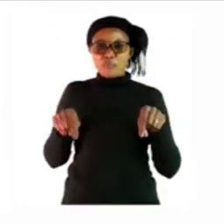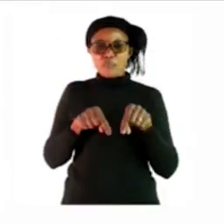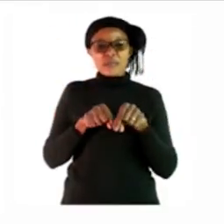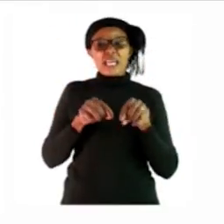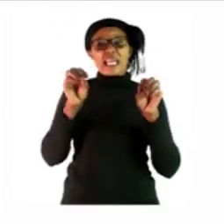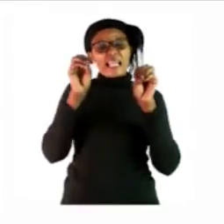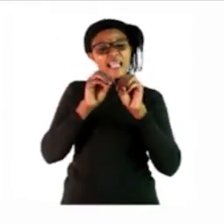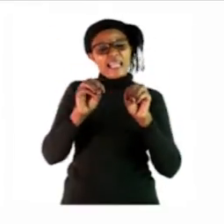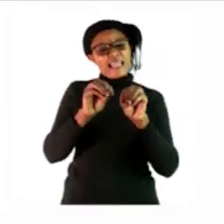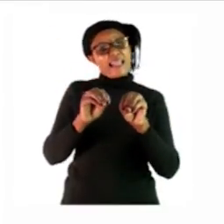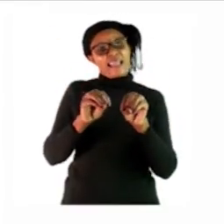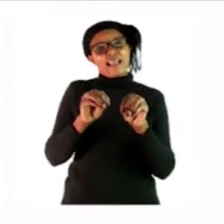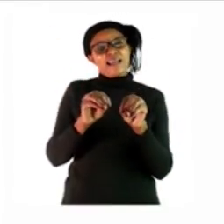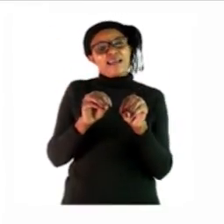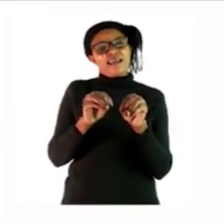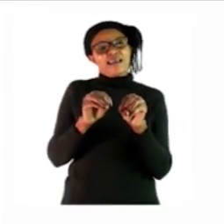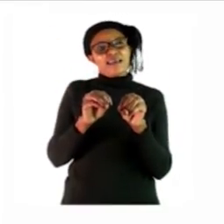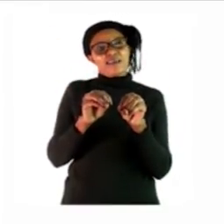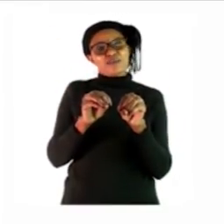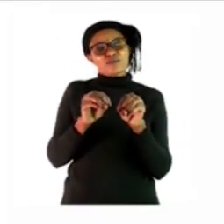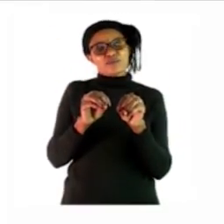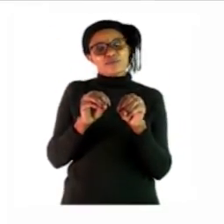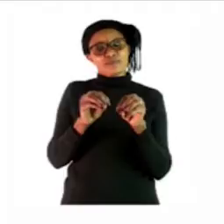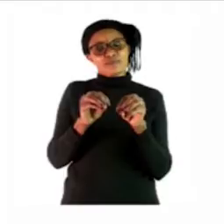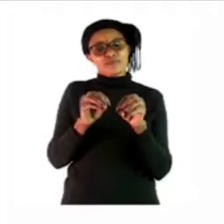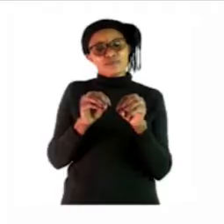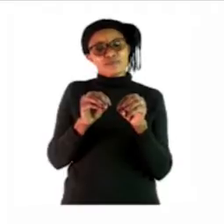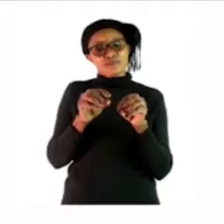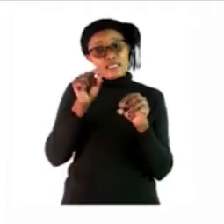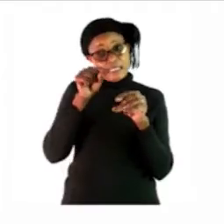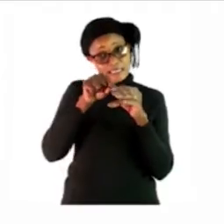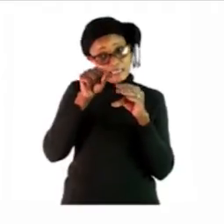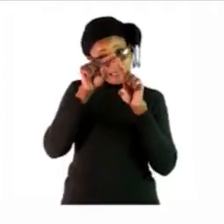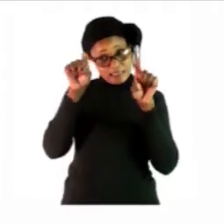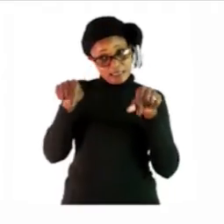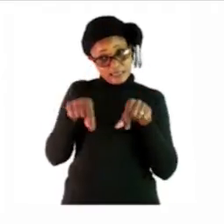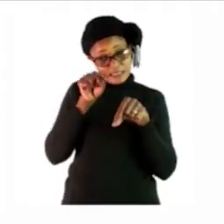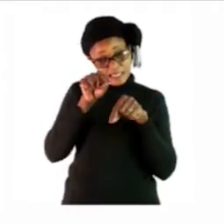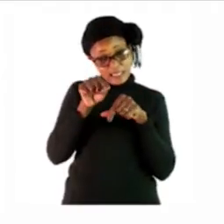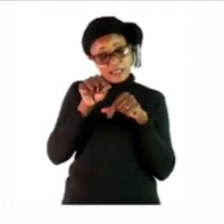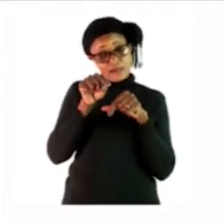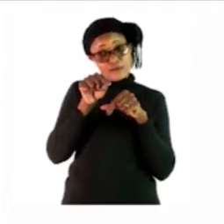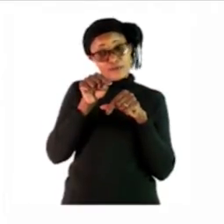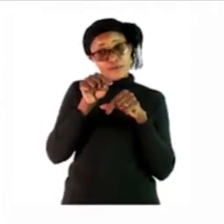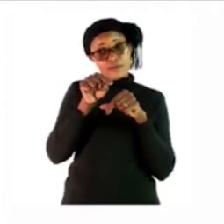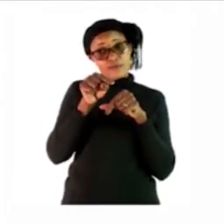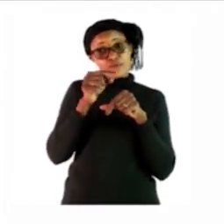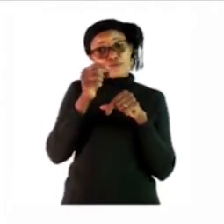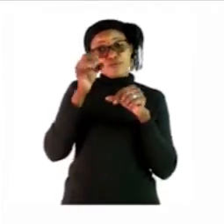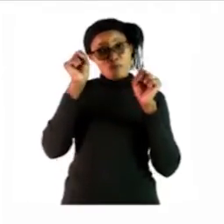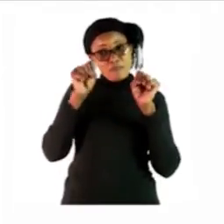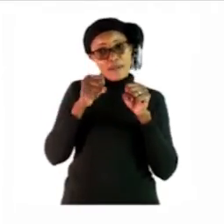square can you see it so in that big empty square you have